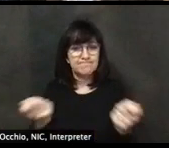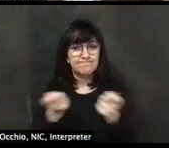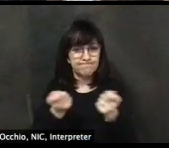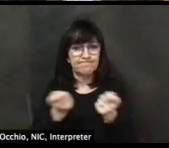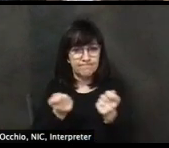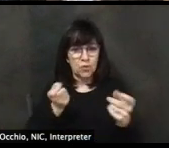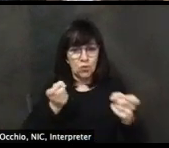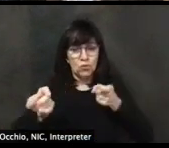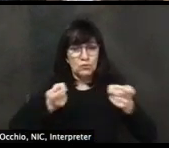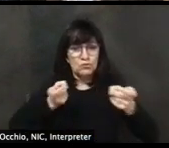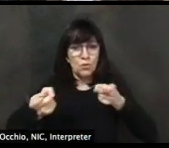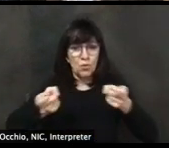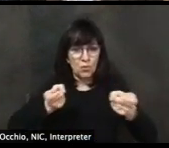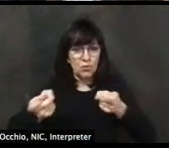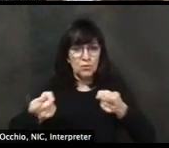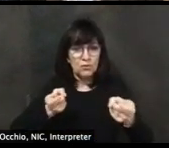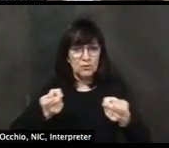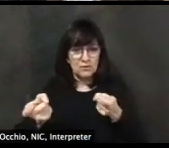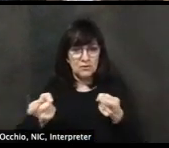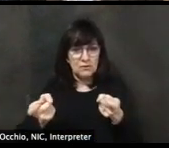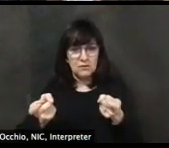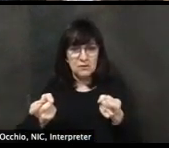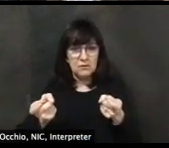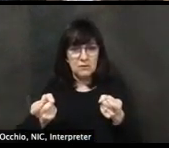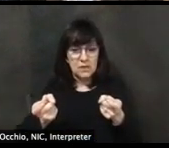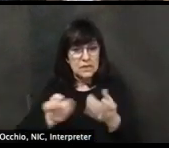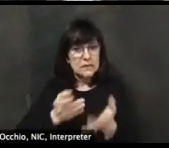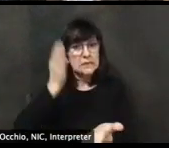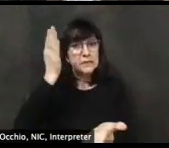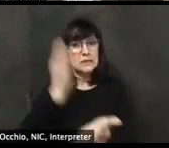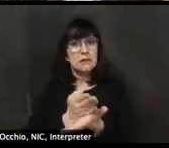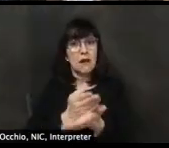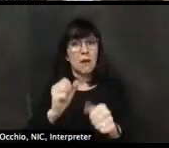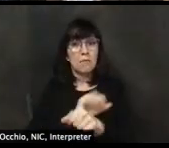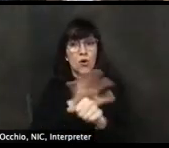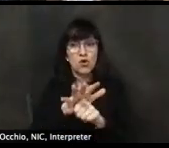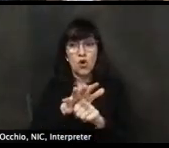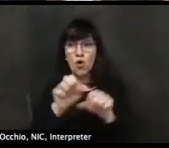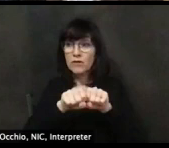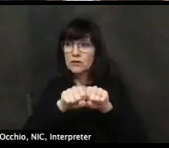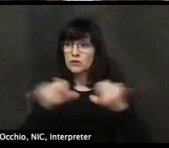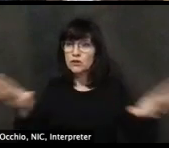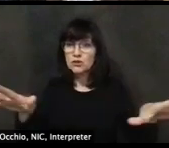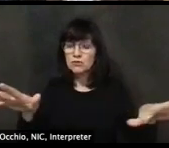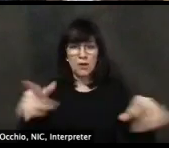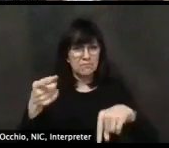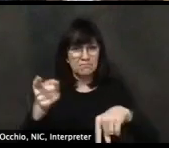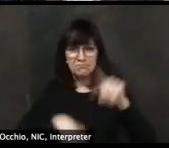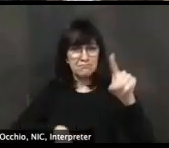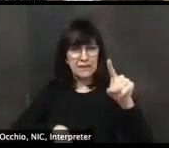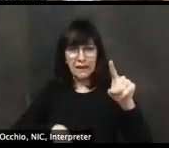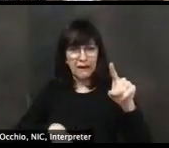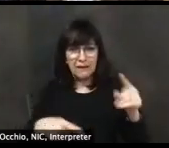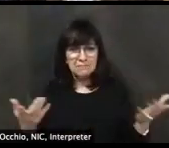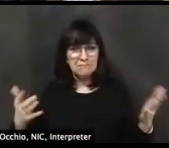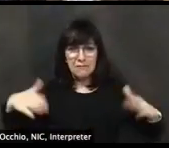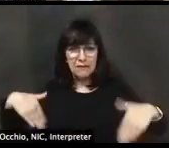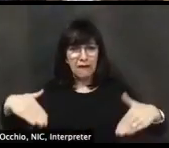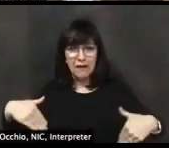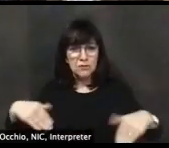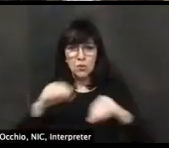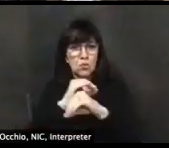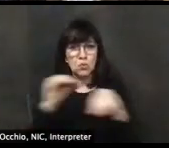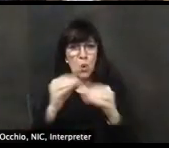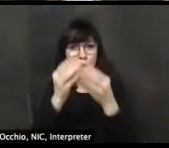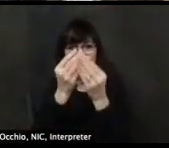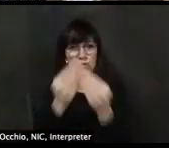way to keep this from spreading. If we don't social distance and, um, take all the precautions